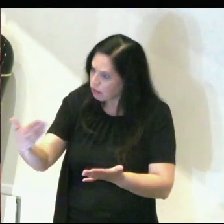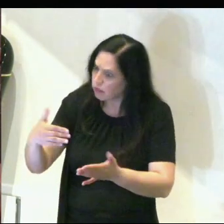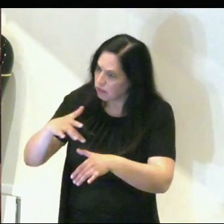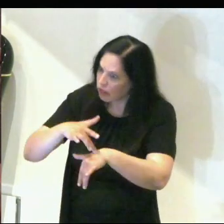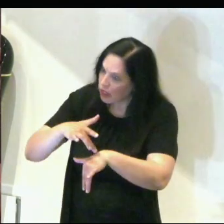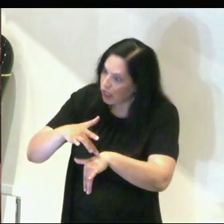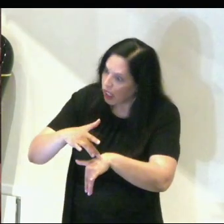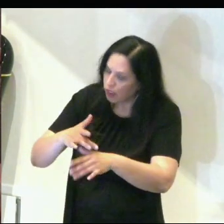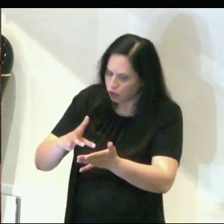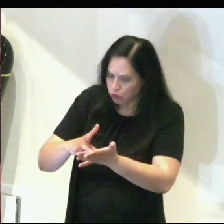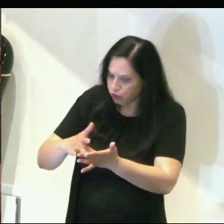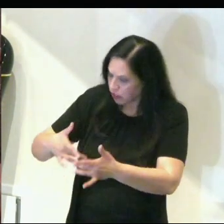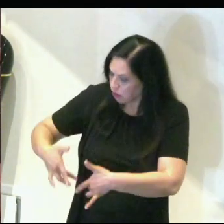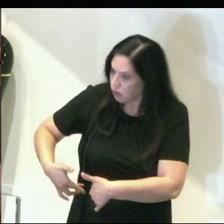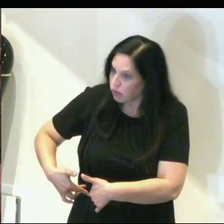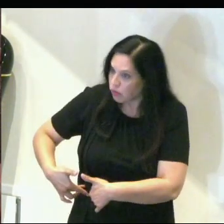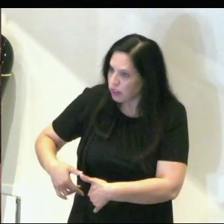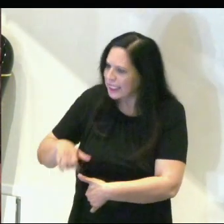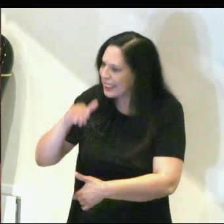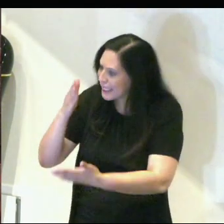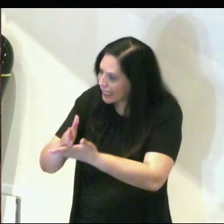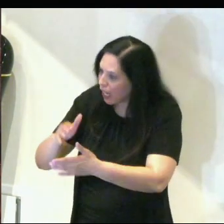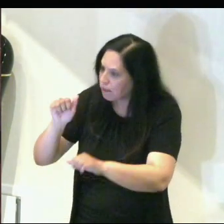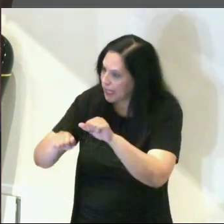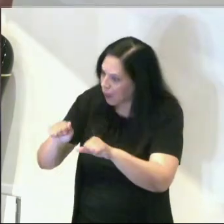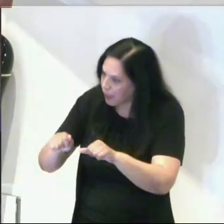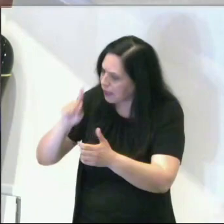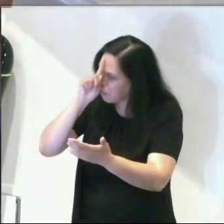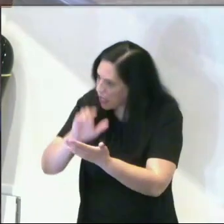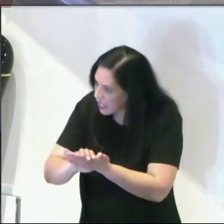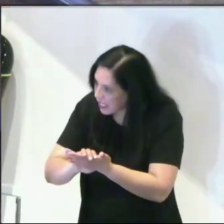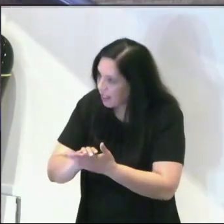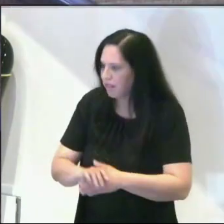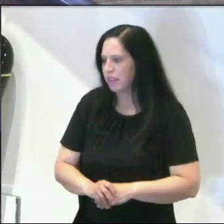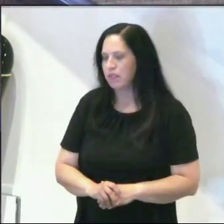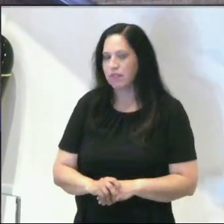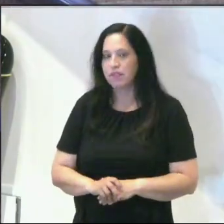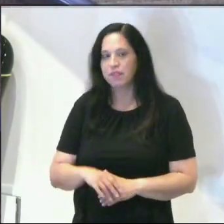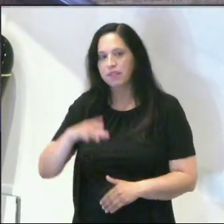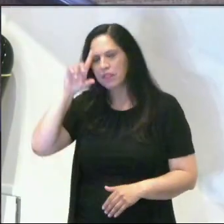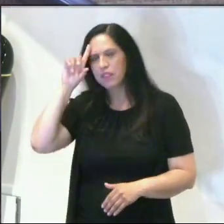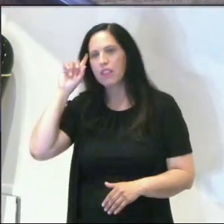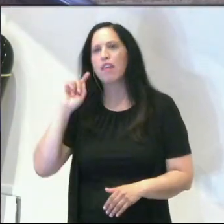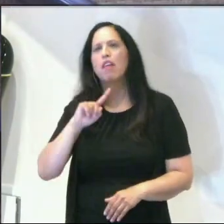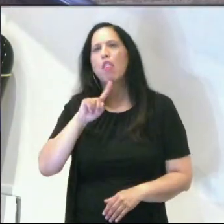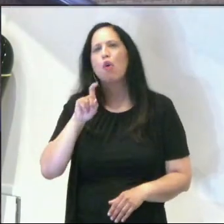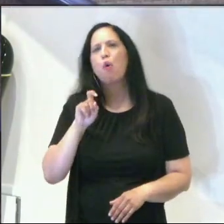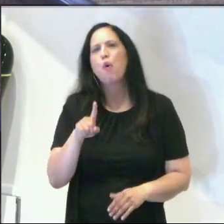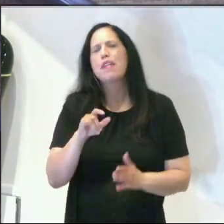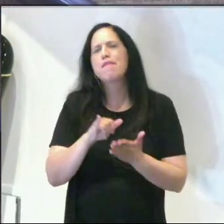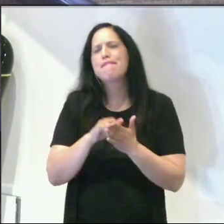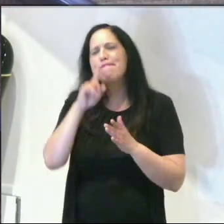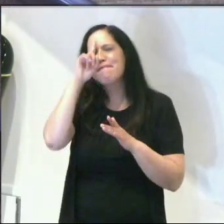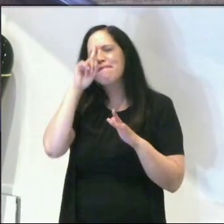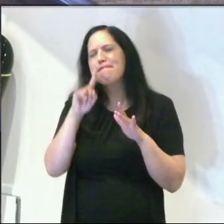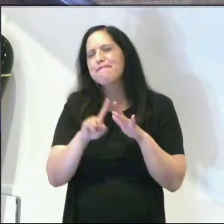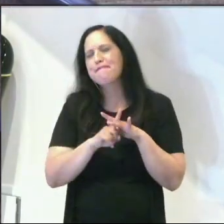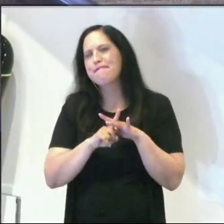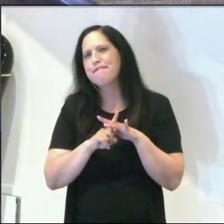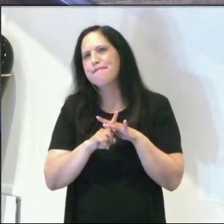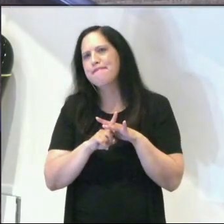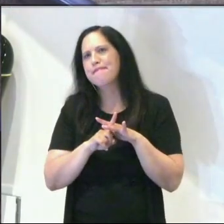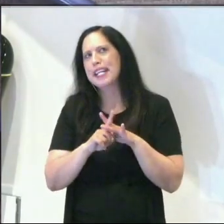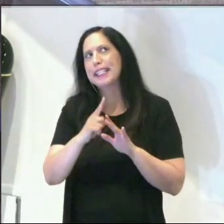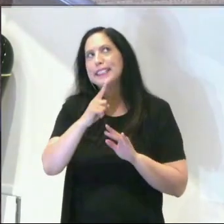out your hand and put it into my side. Stop doubting and believe. The question that came to my mind is the one on the